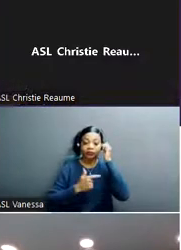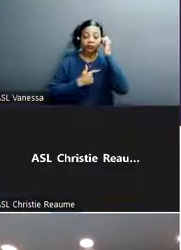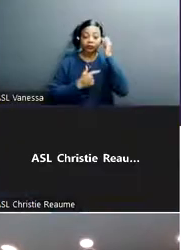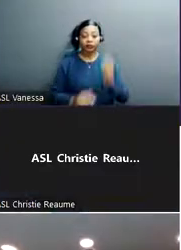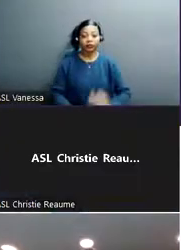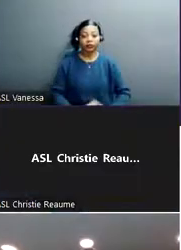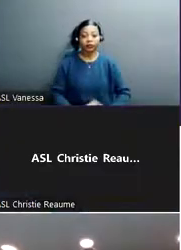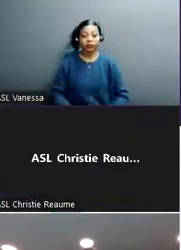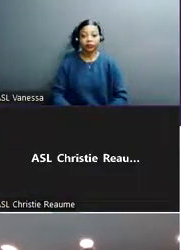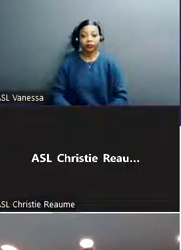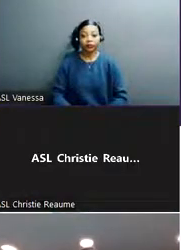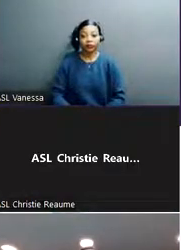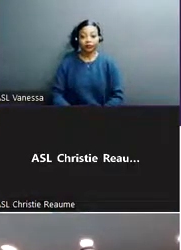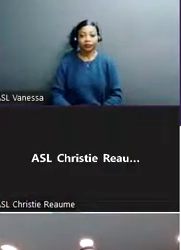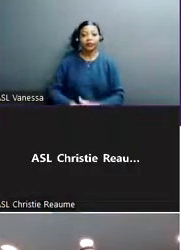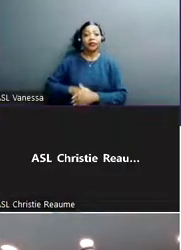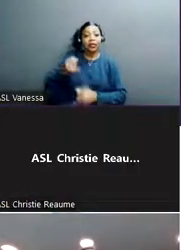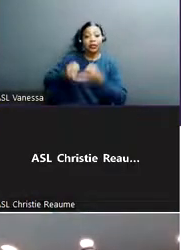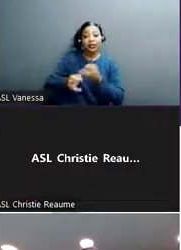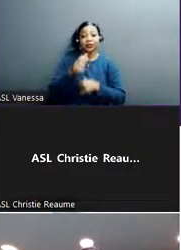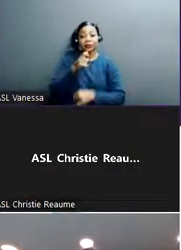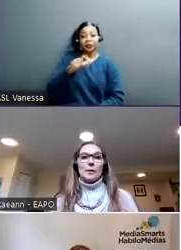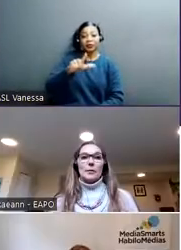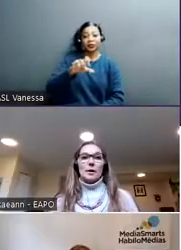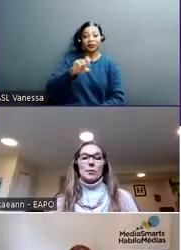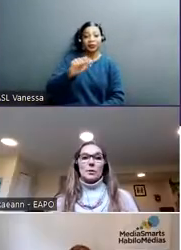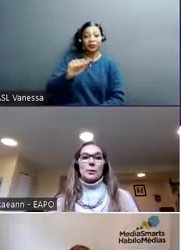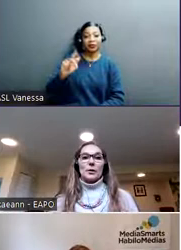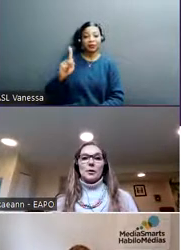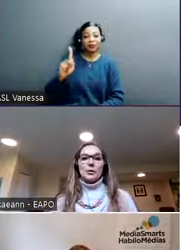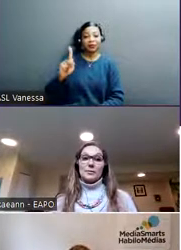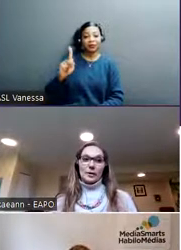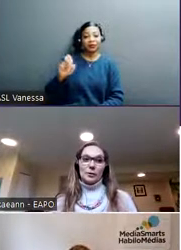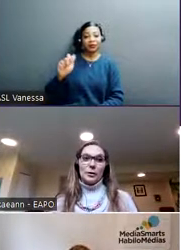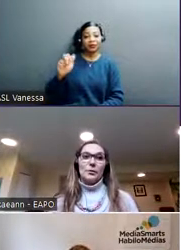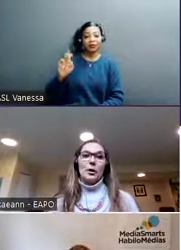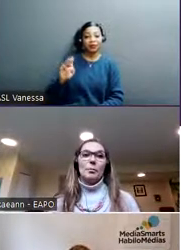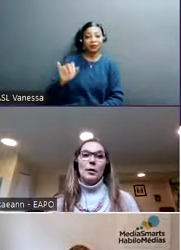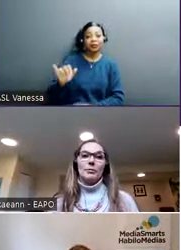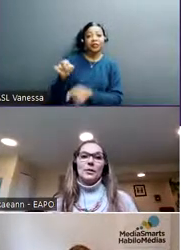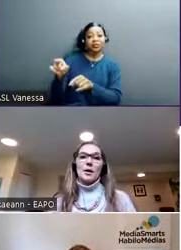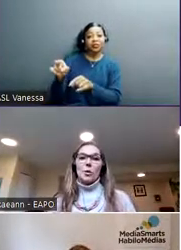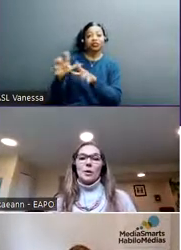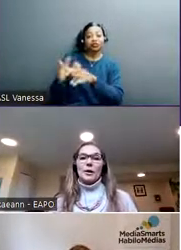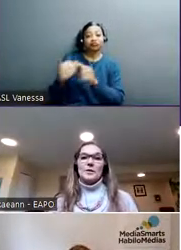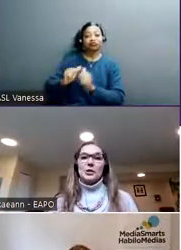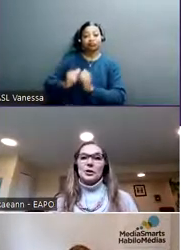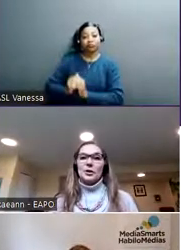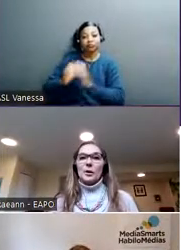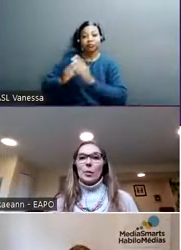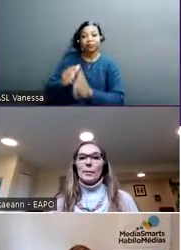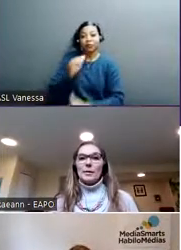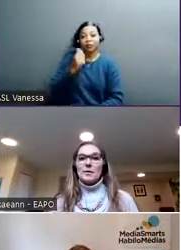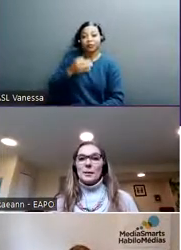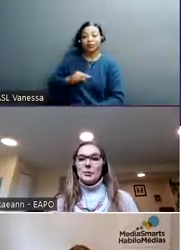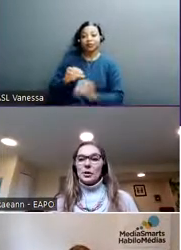And lastly, have Lisa Kearney, and she is, works with a, she's a founder of the non-profit organization